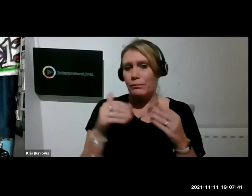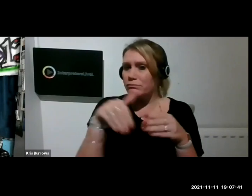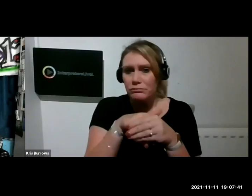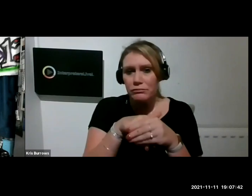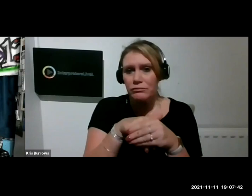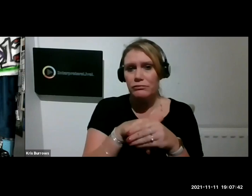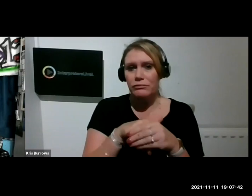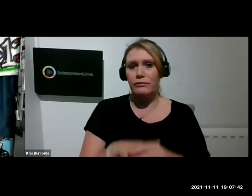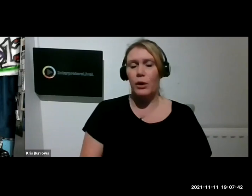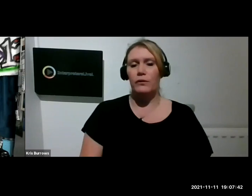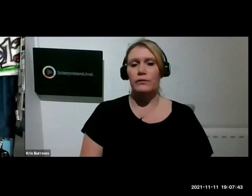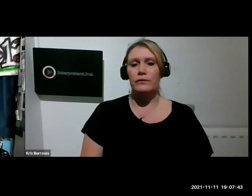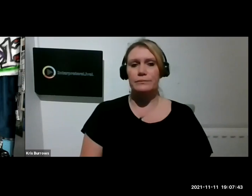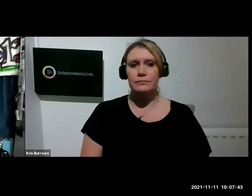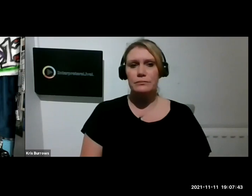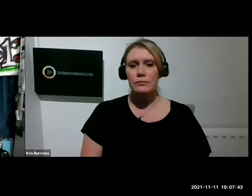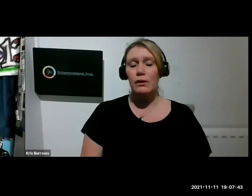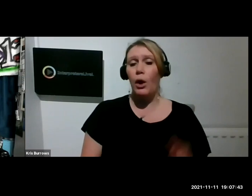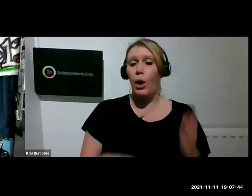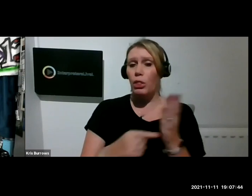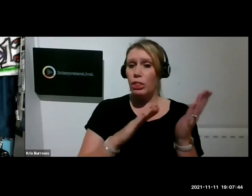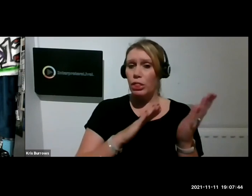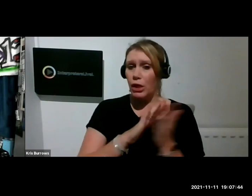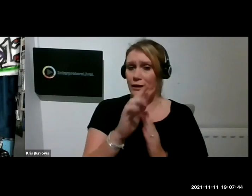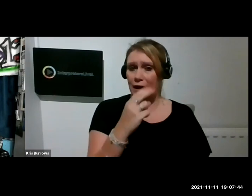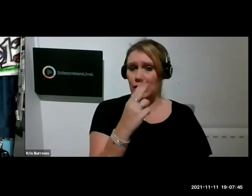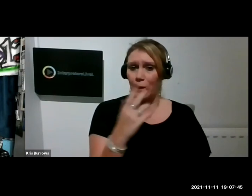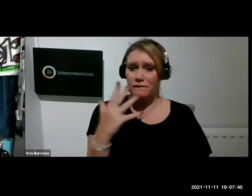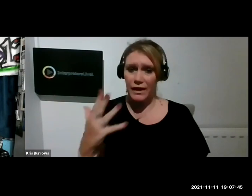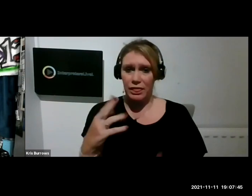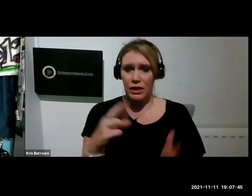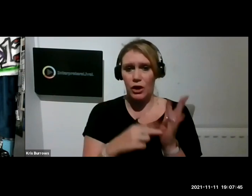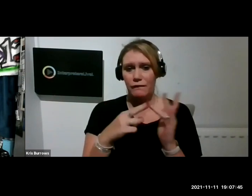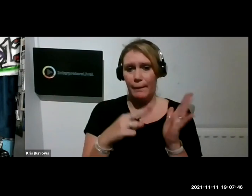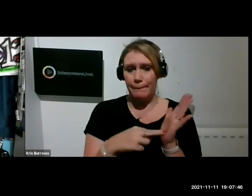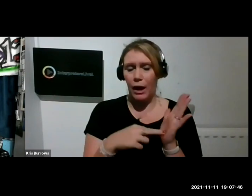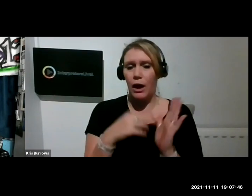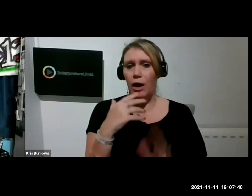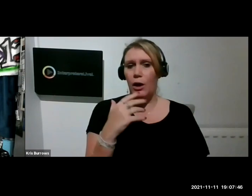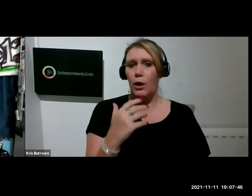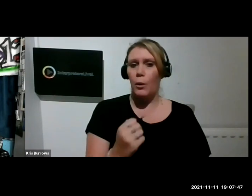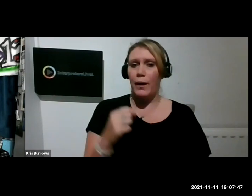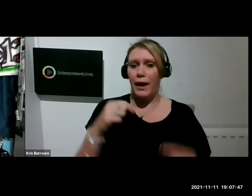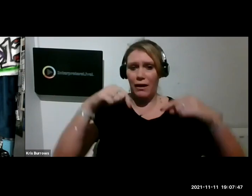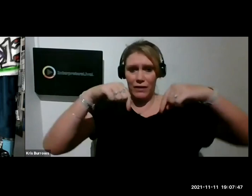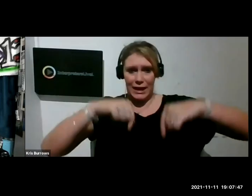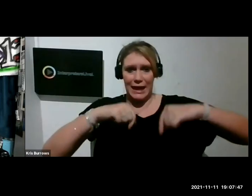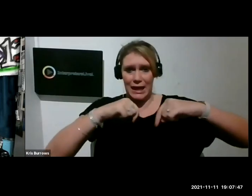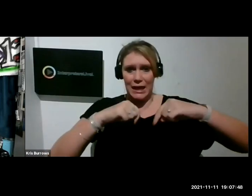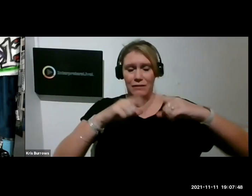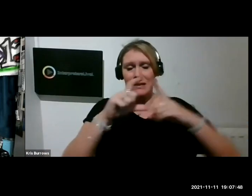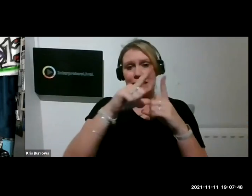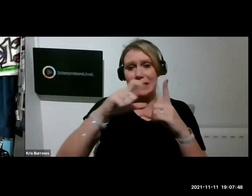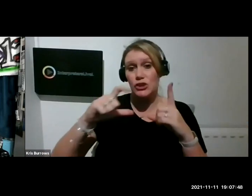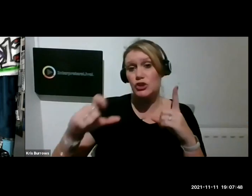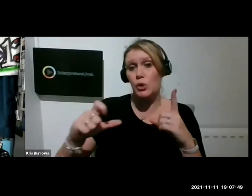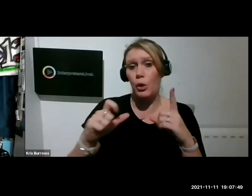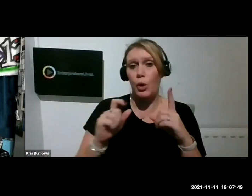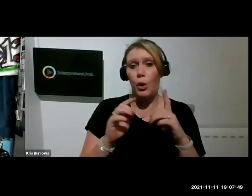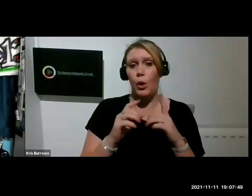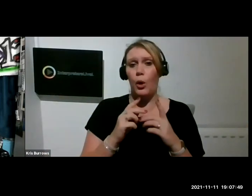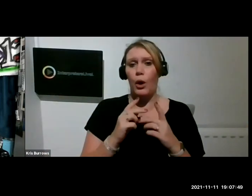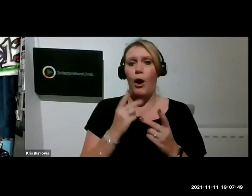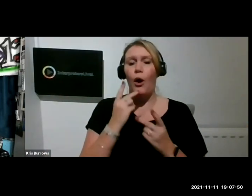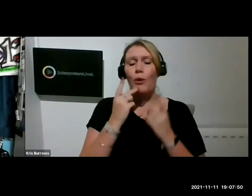The following week, on Thursday 25th of November, we host Here is Digital Opera. We ask these questions of